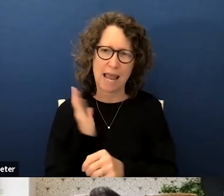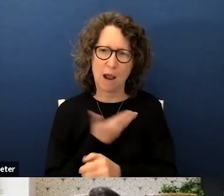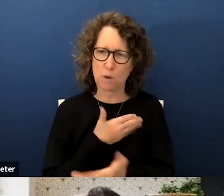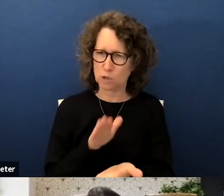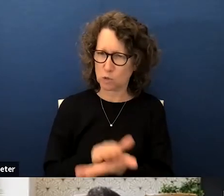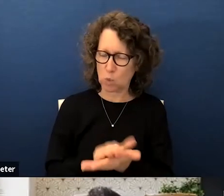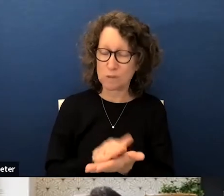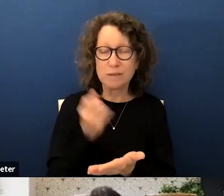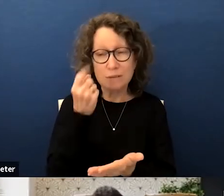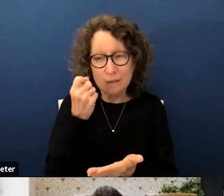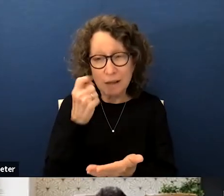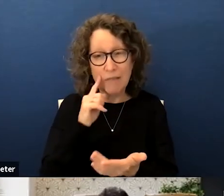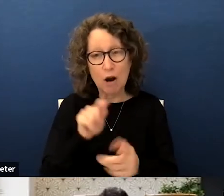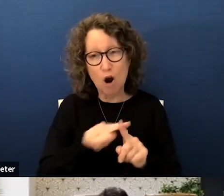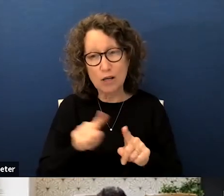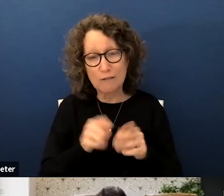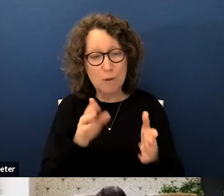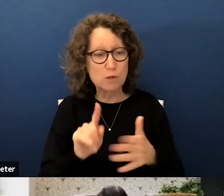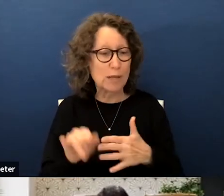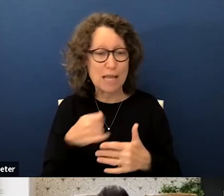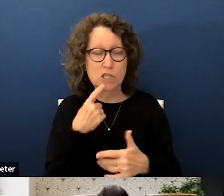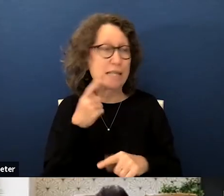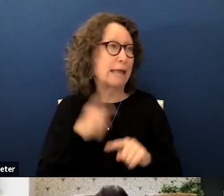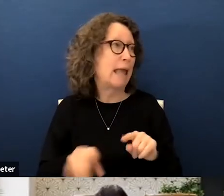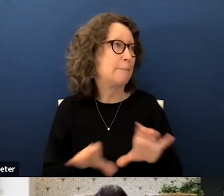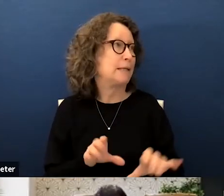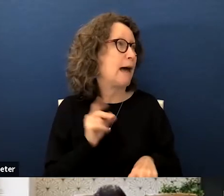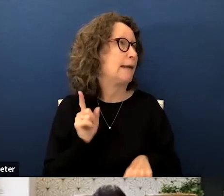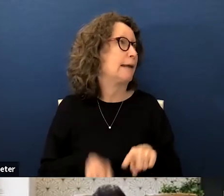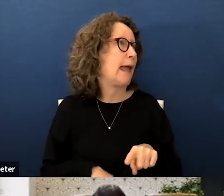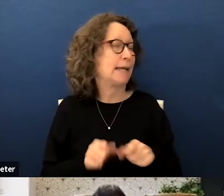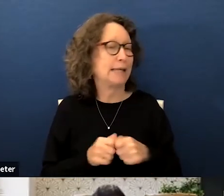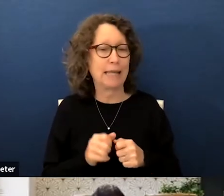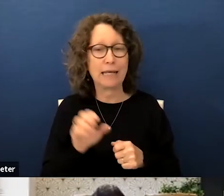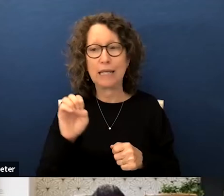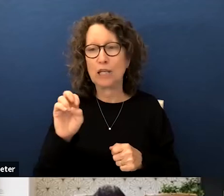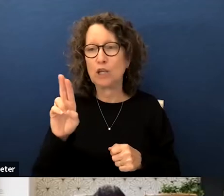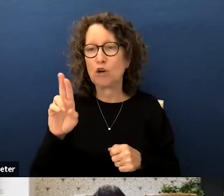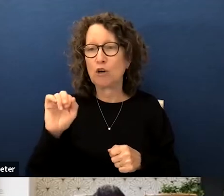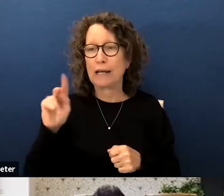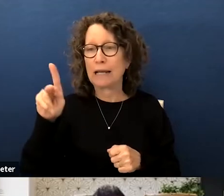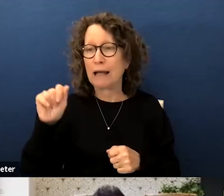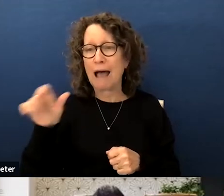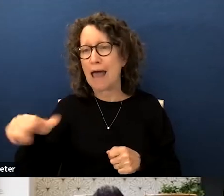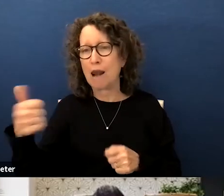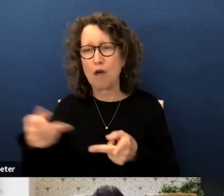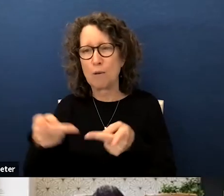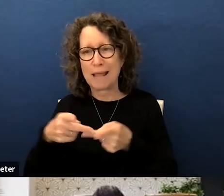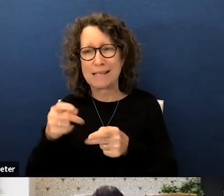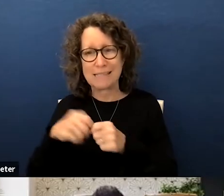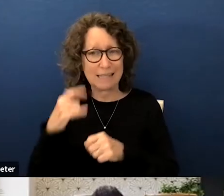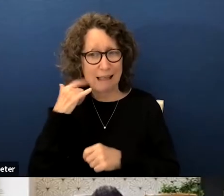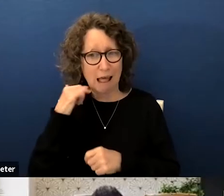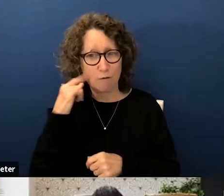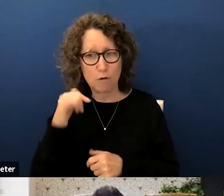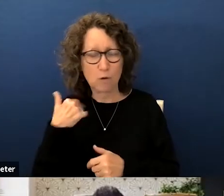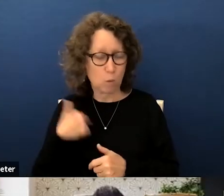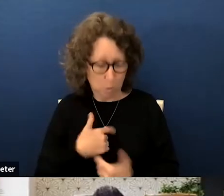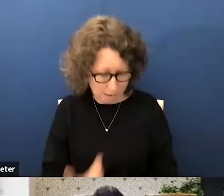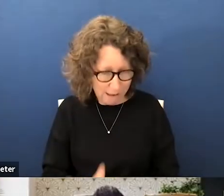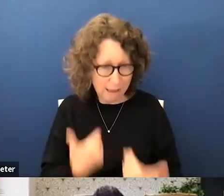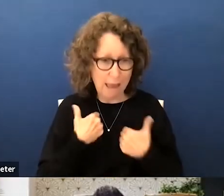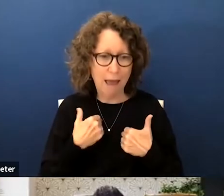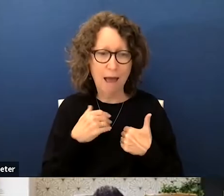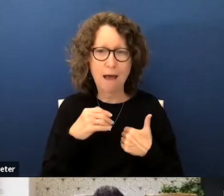but there are ways you can't just sort of say oh it can't be done uh in eureka and other places throughout the state where we have